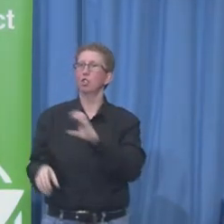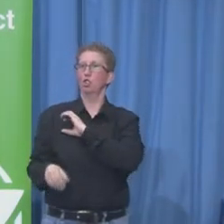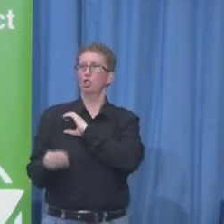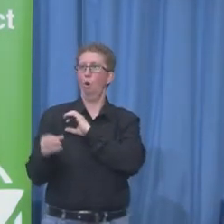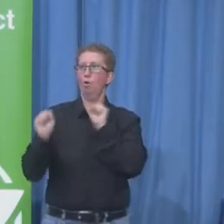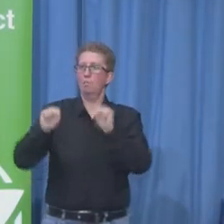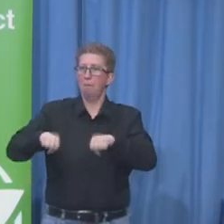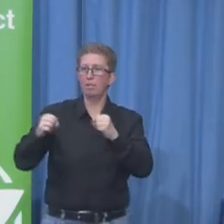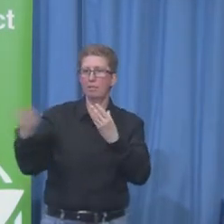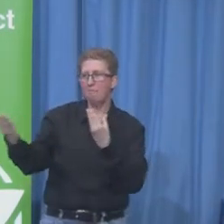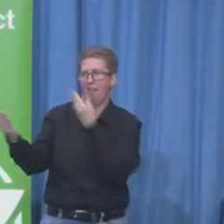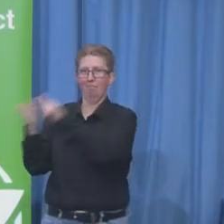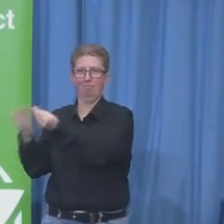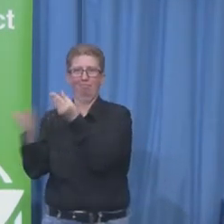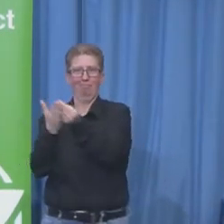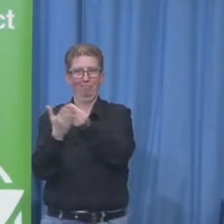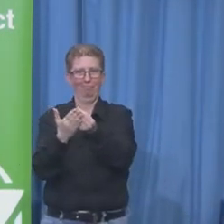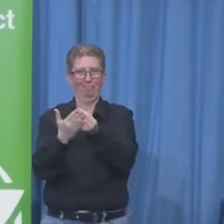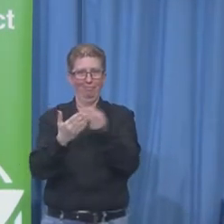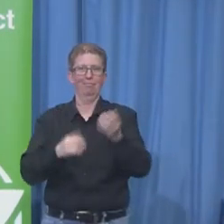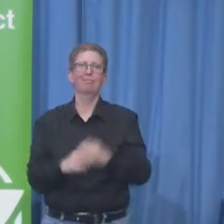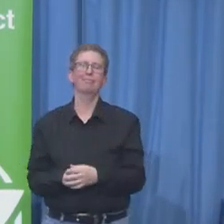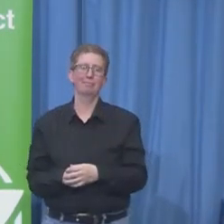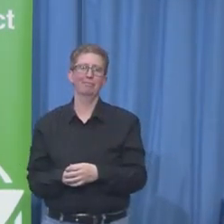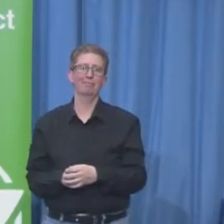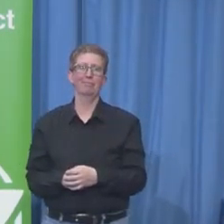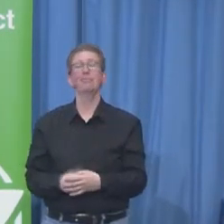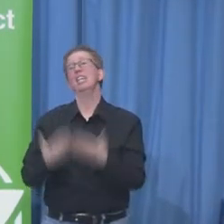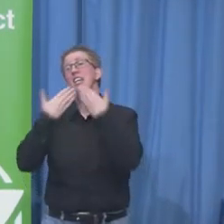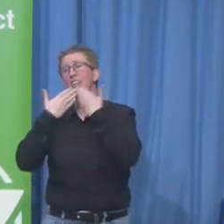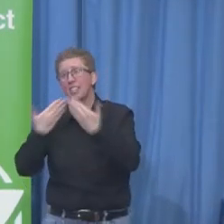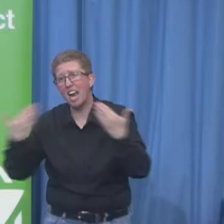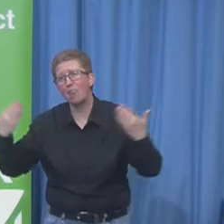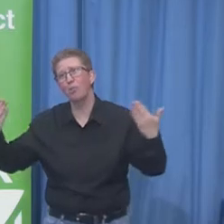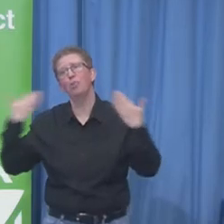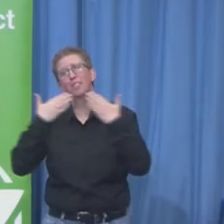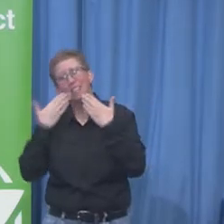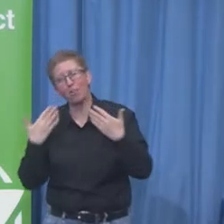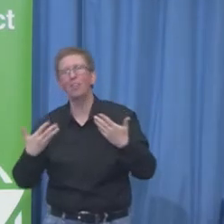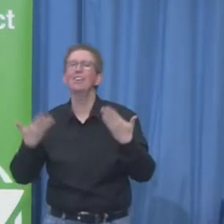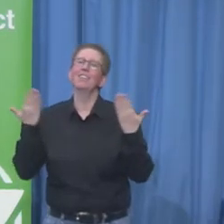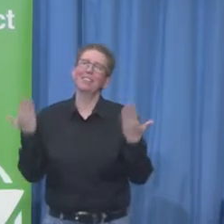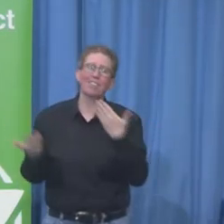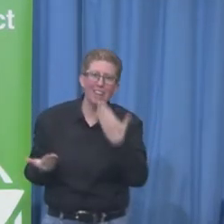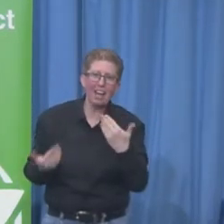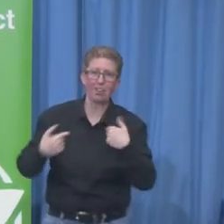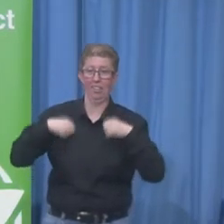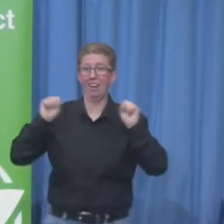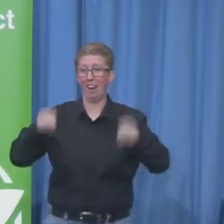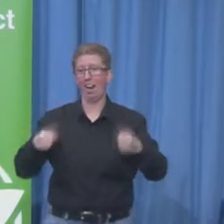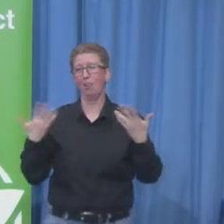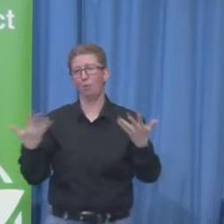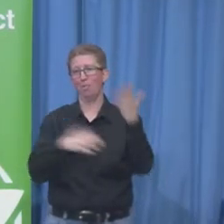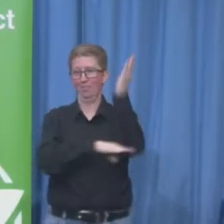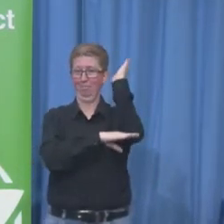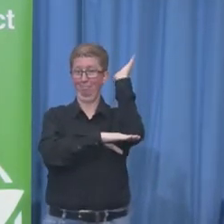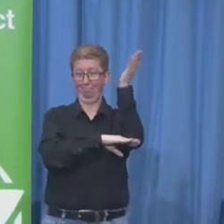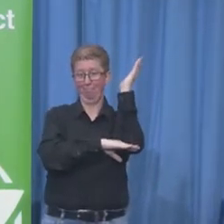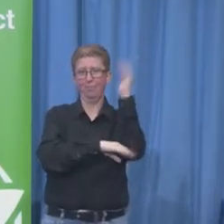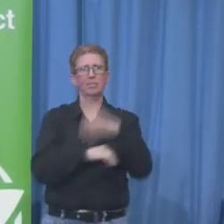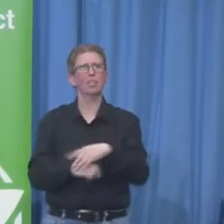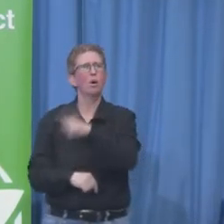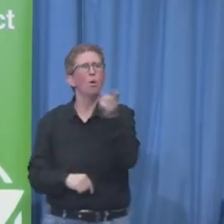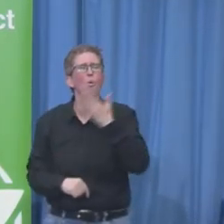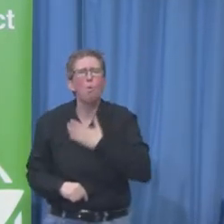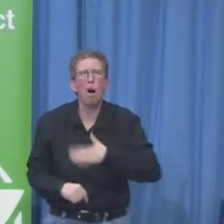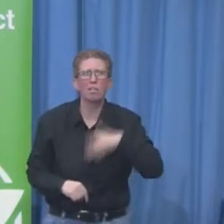and interesting. If you want more information, let me know. And I would challenge all of you to think, not just how we do what we did yesterday better, but how we do